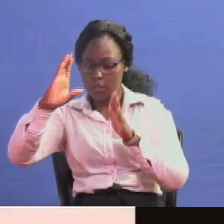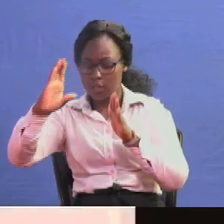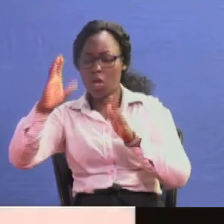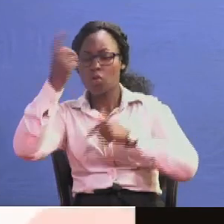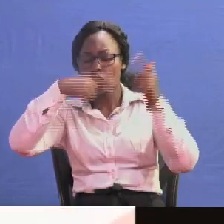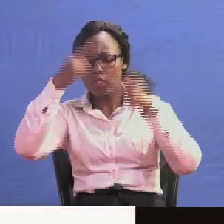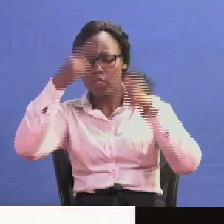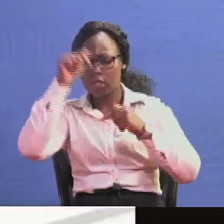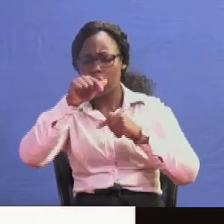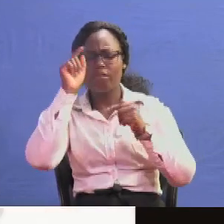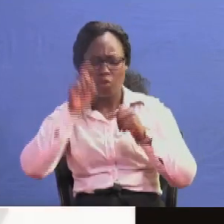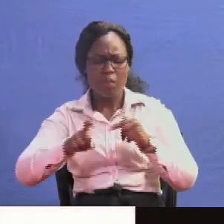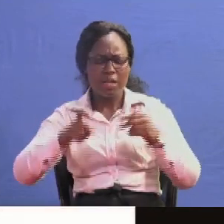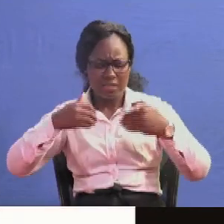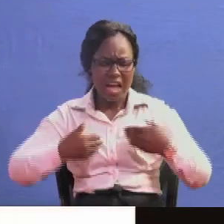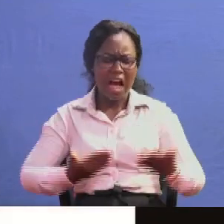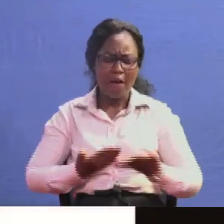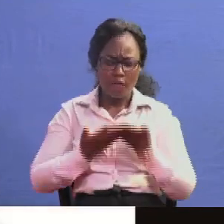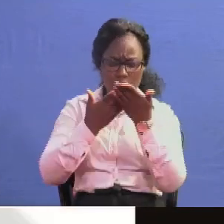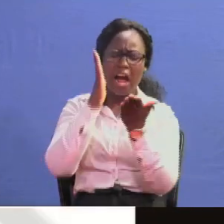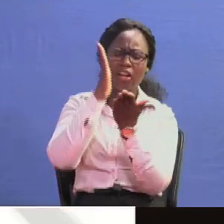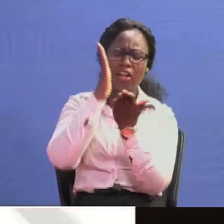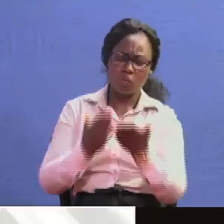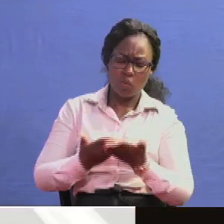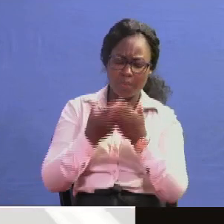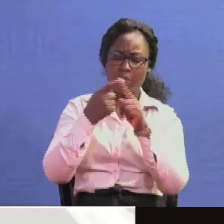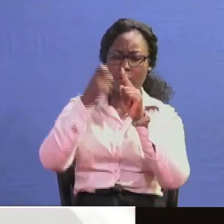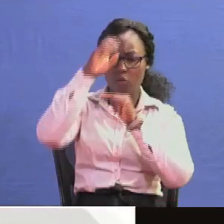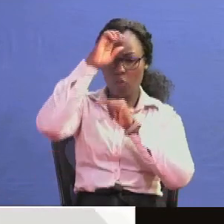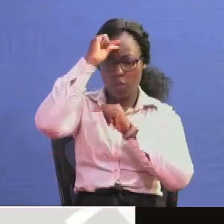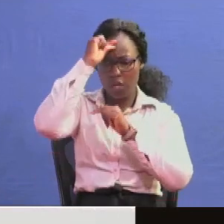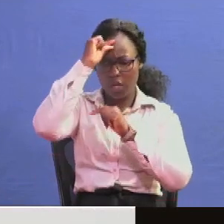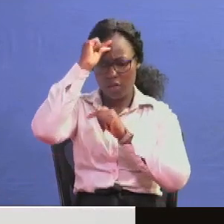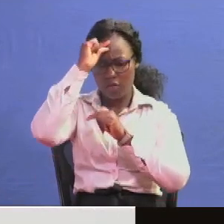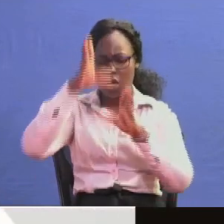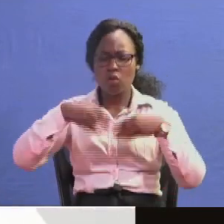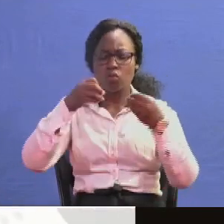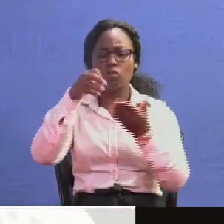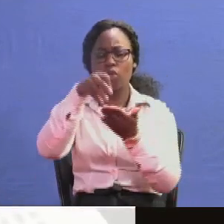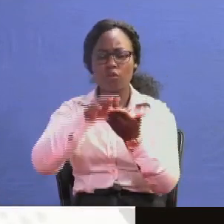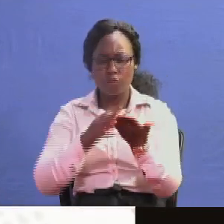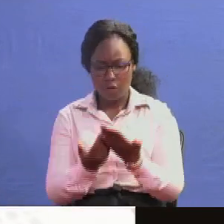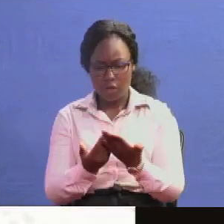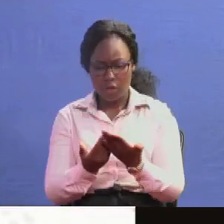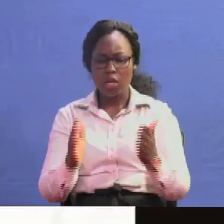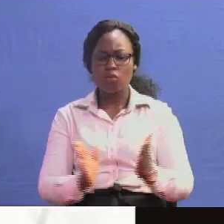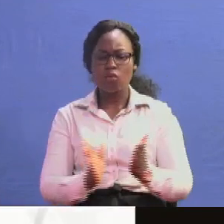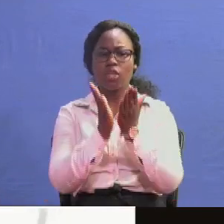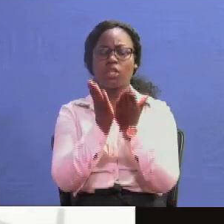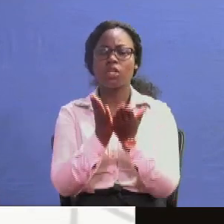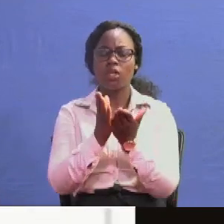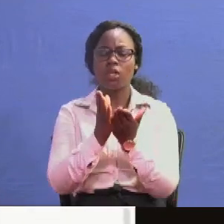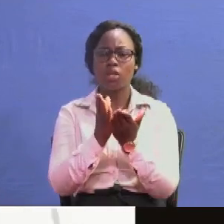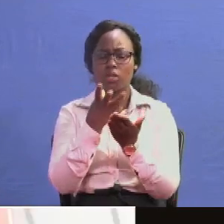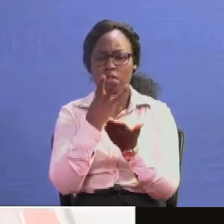there must be a commitment a real commitment from government to release funds first increase capitation that goes